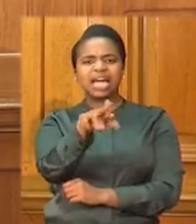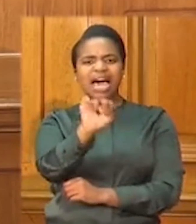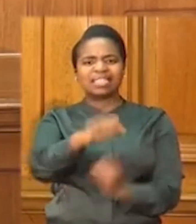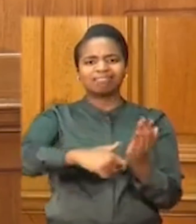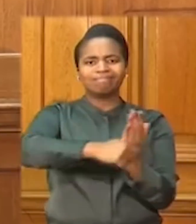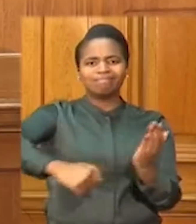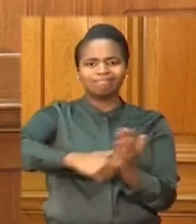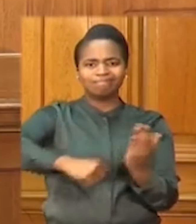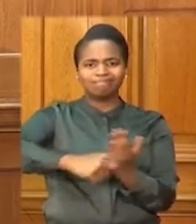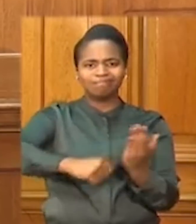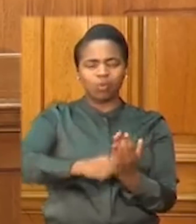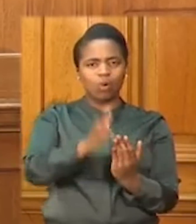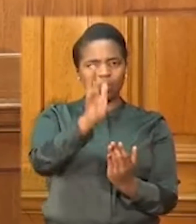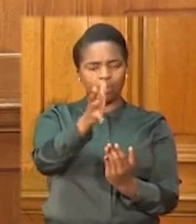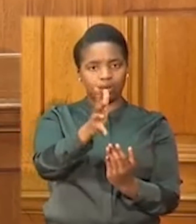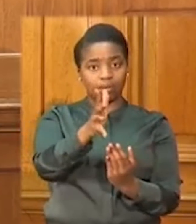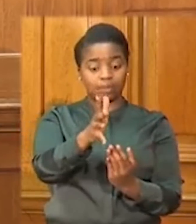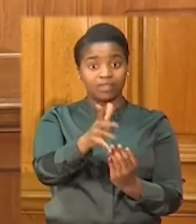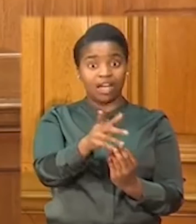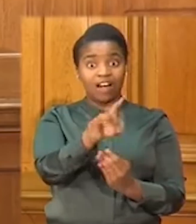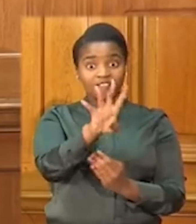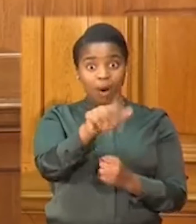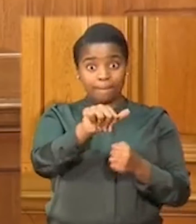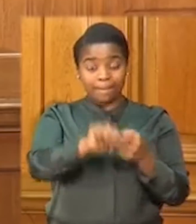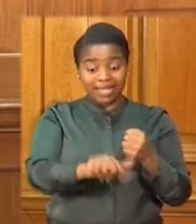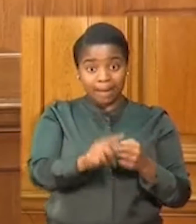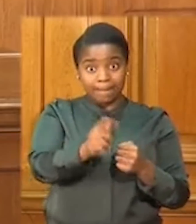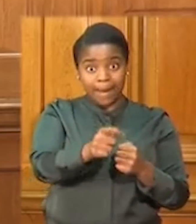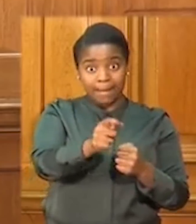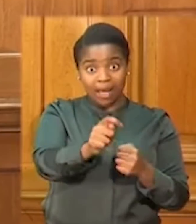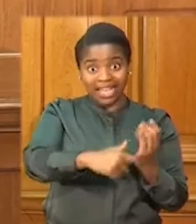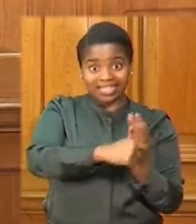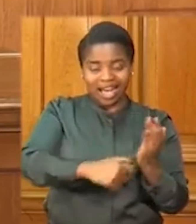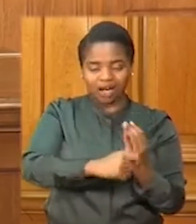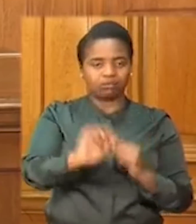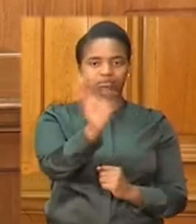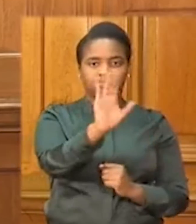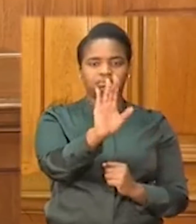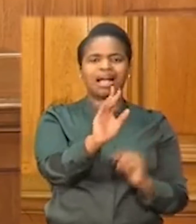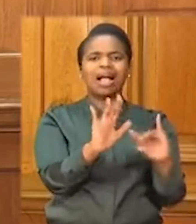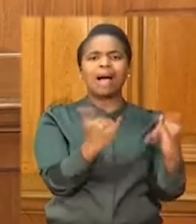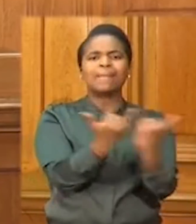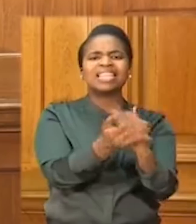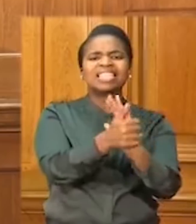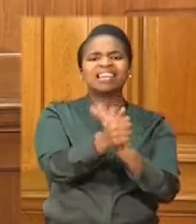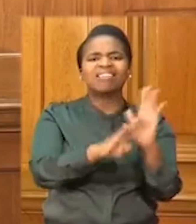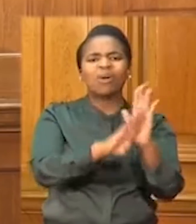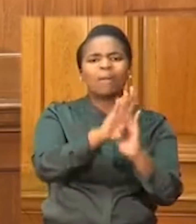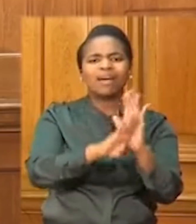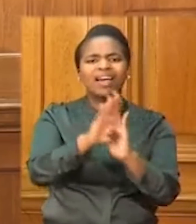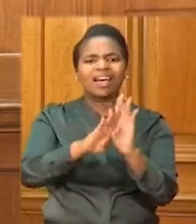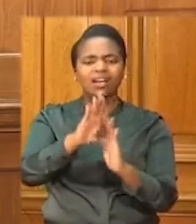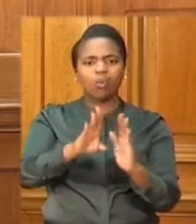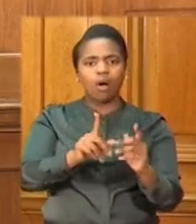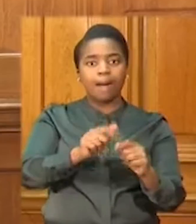introducing a four-month holiday for companies' skills development levy contributions,